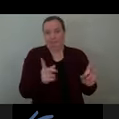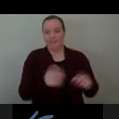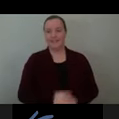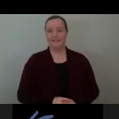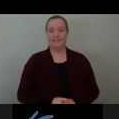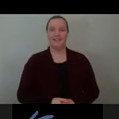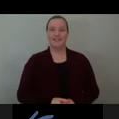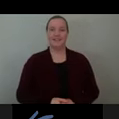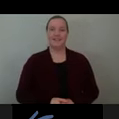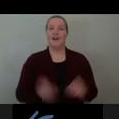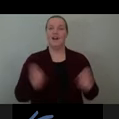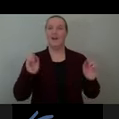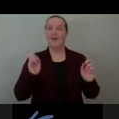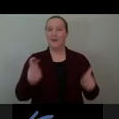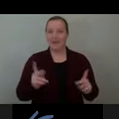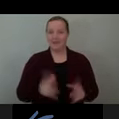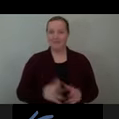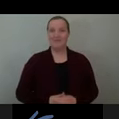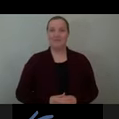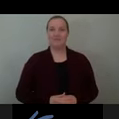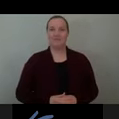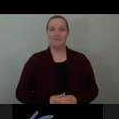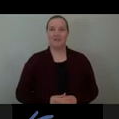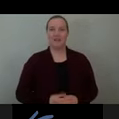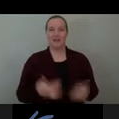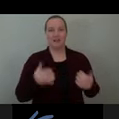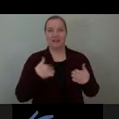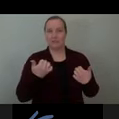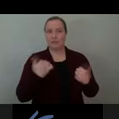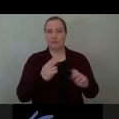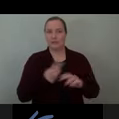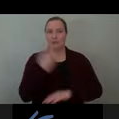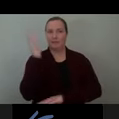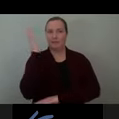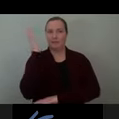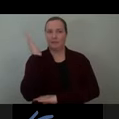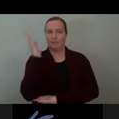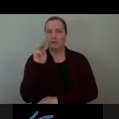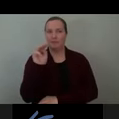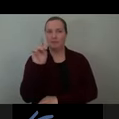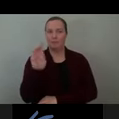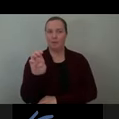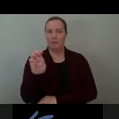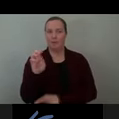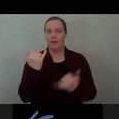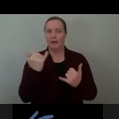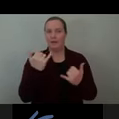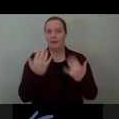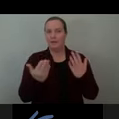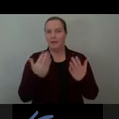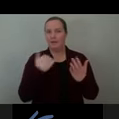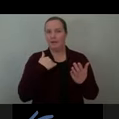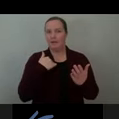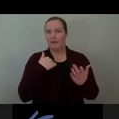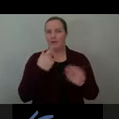All right. Well, I tried to do the present mode here, but let's see if we'll just stay on this as a full view.